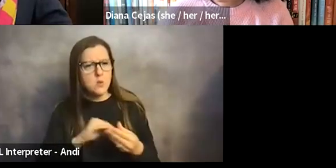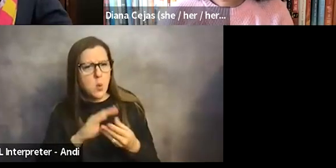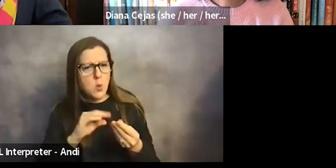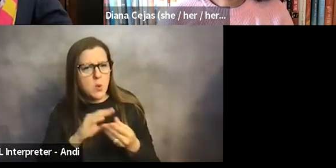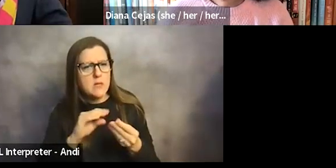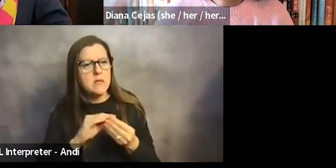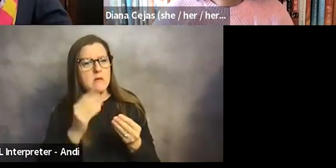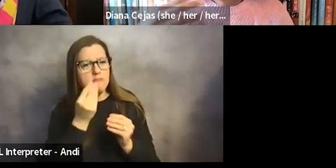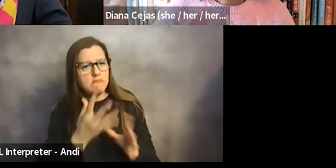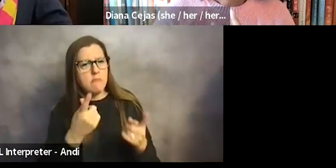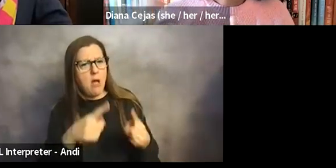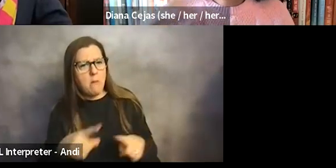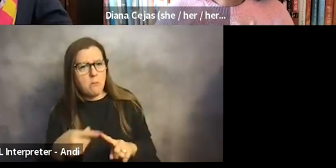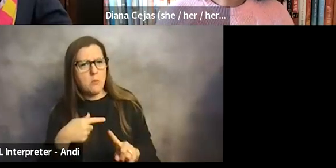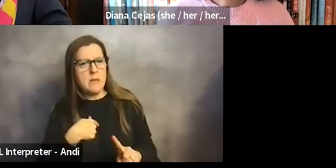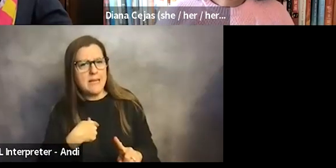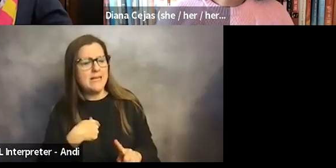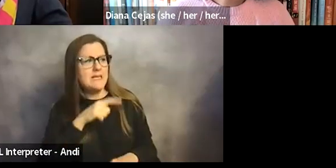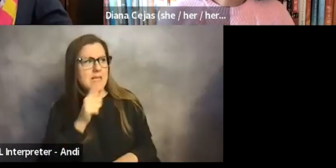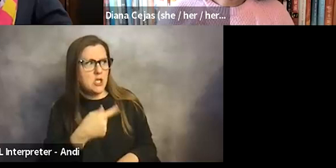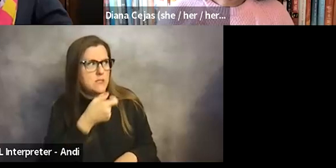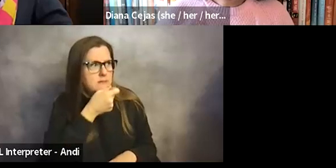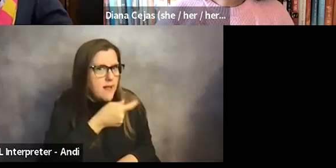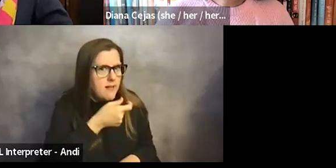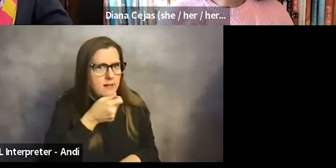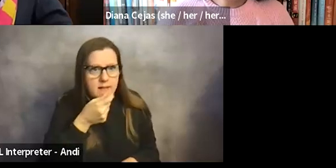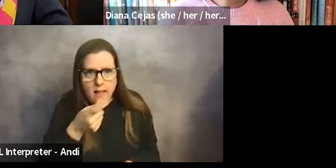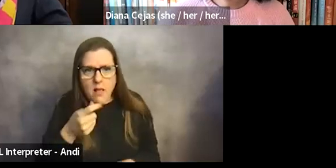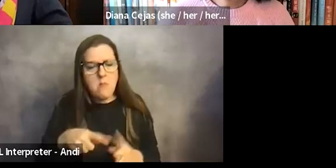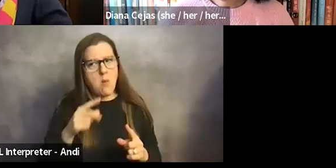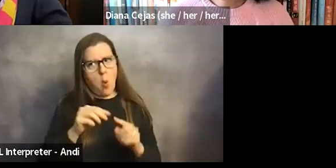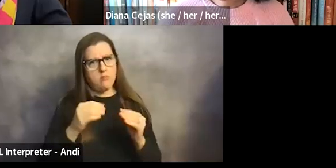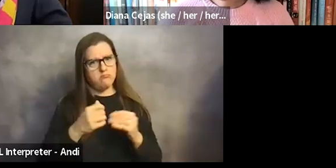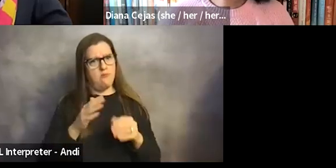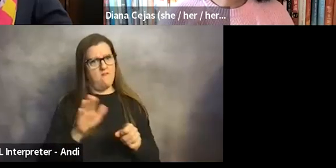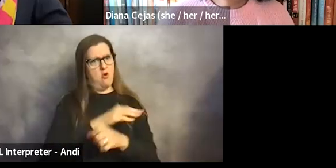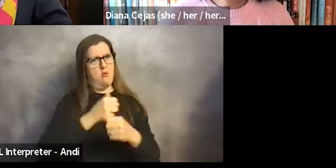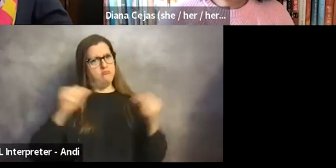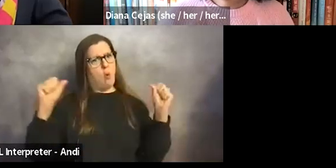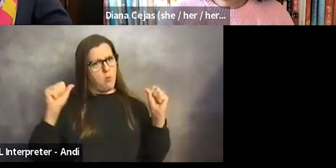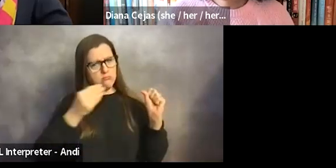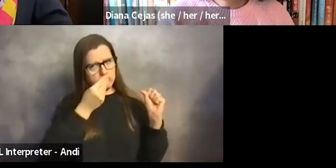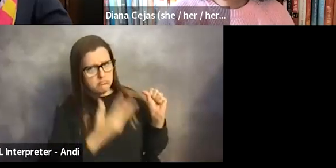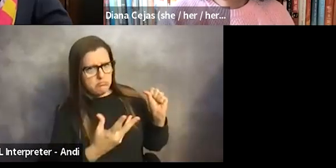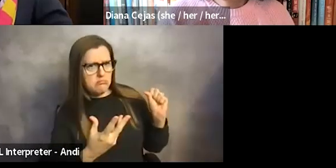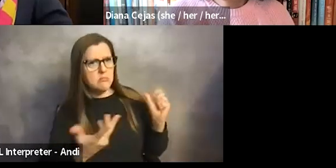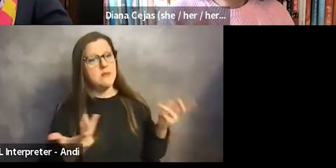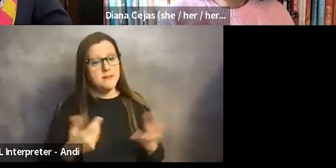not just, you know, on a need to know kind of a basis, but being a lot more open about my own disability within the workplace.